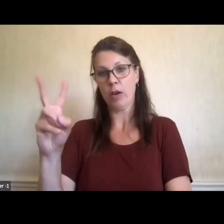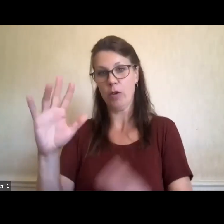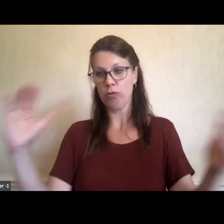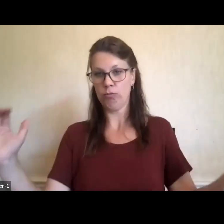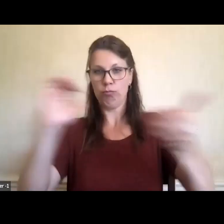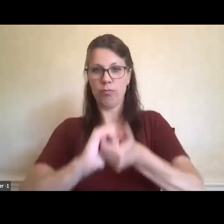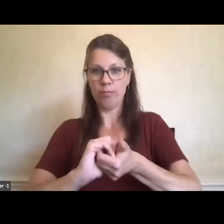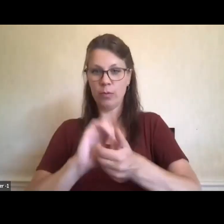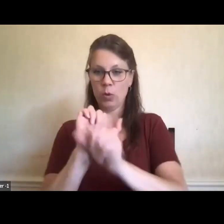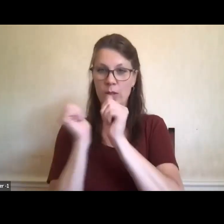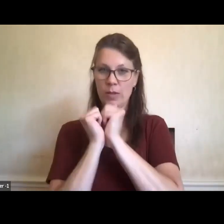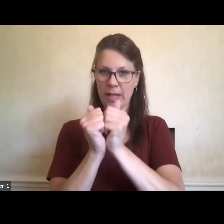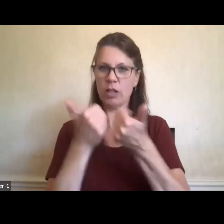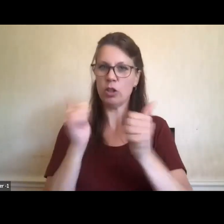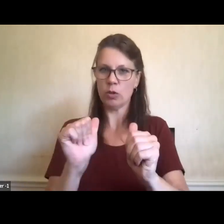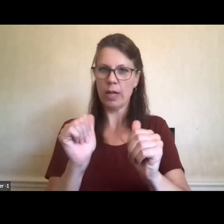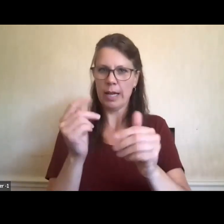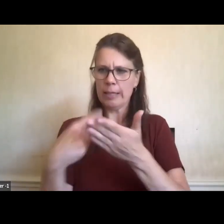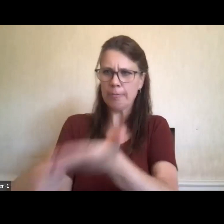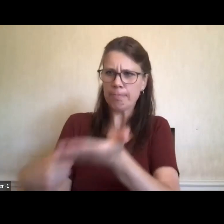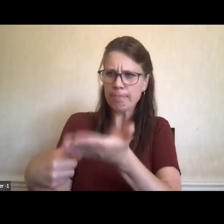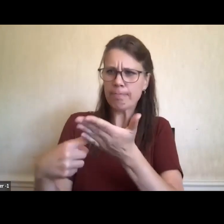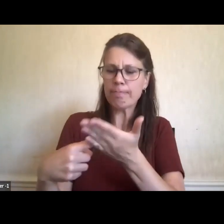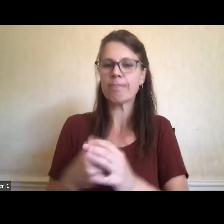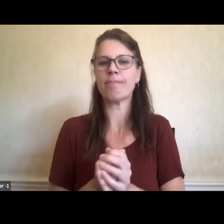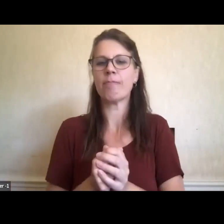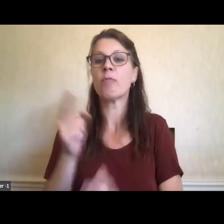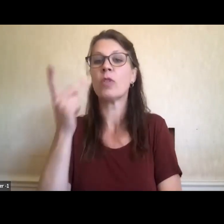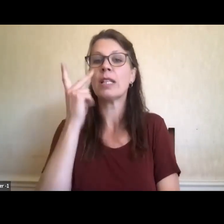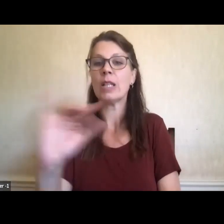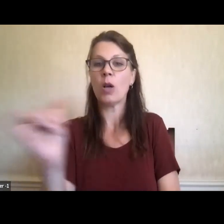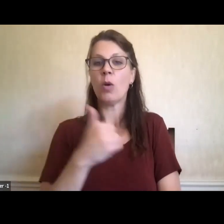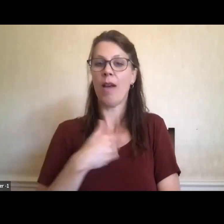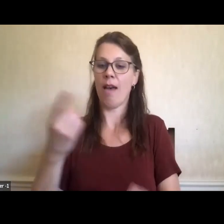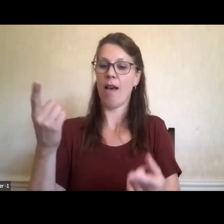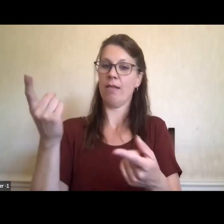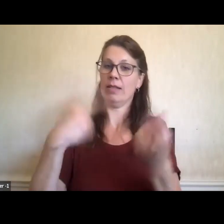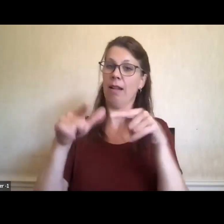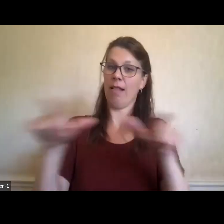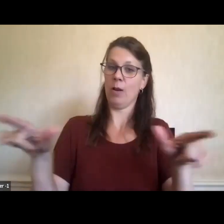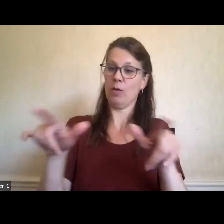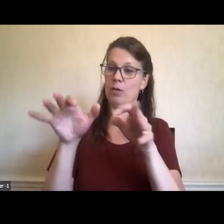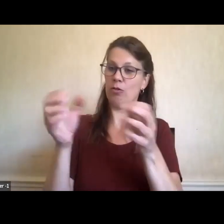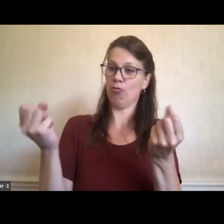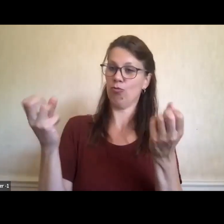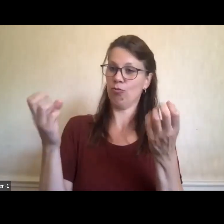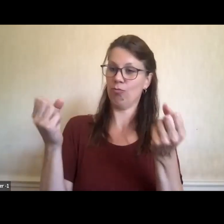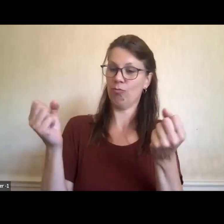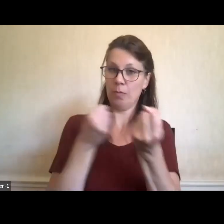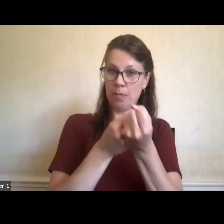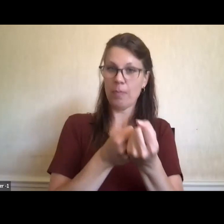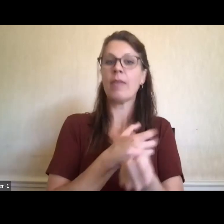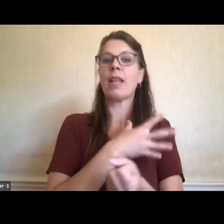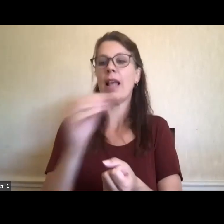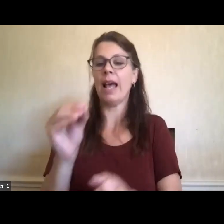You will see that we do have ASL support and closed captioning available for our